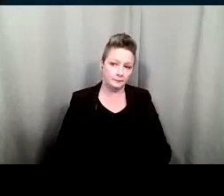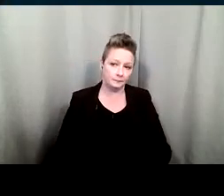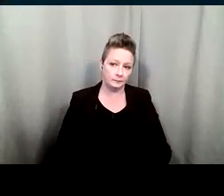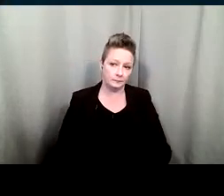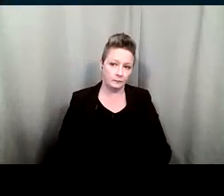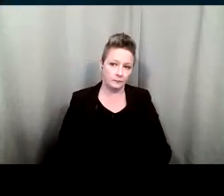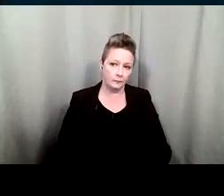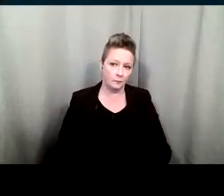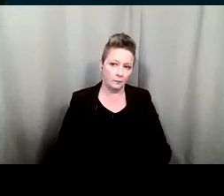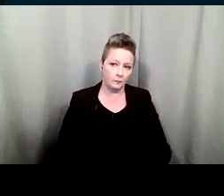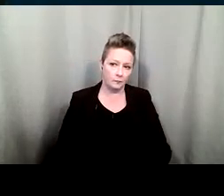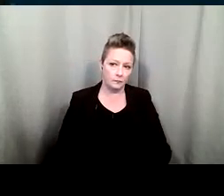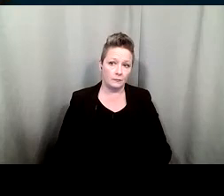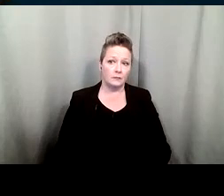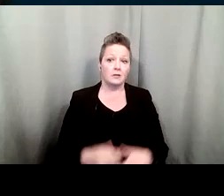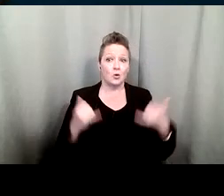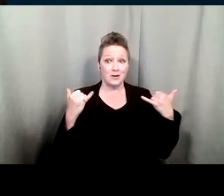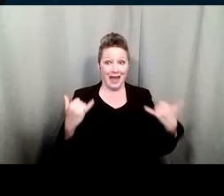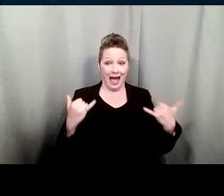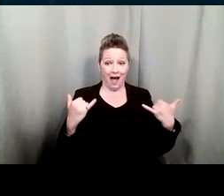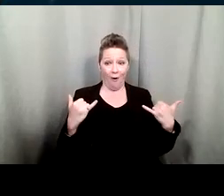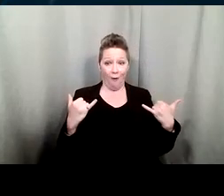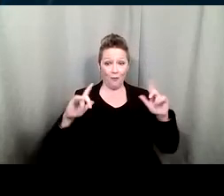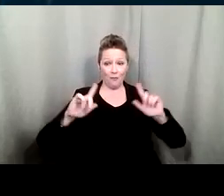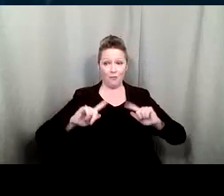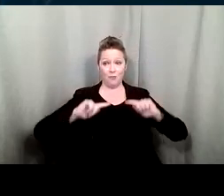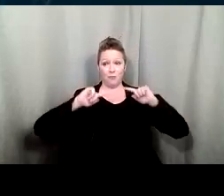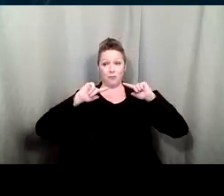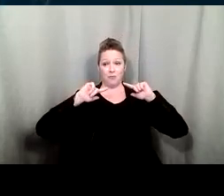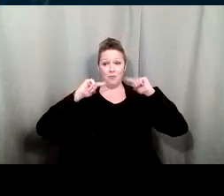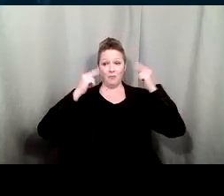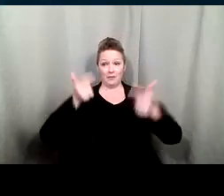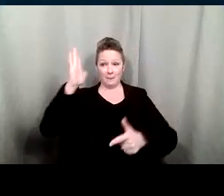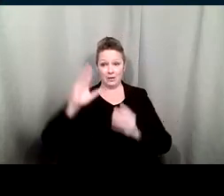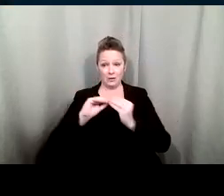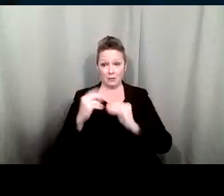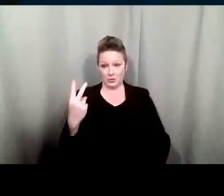So now I'm going to turn this over to speaker number two.